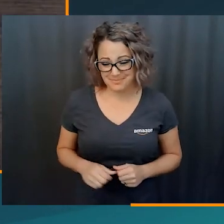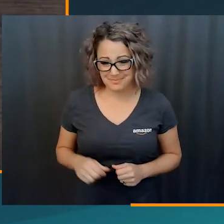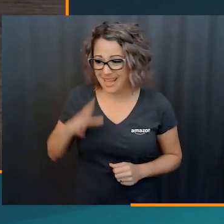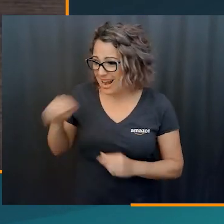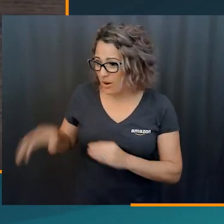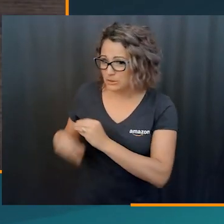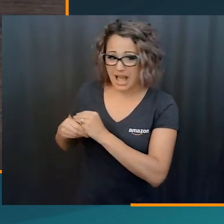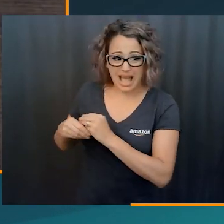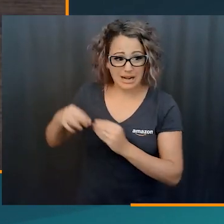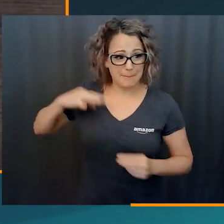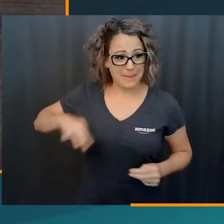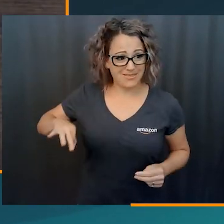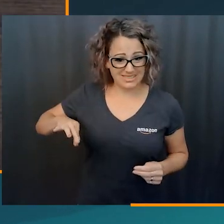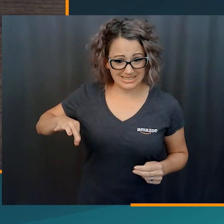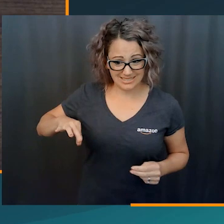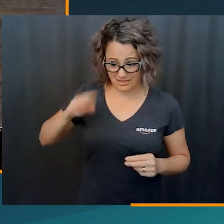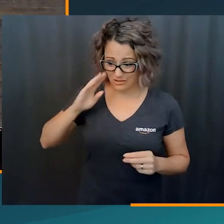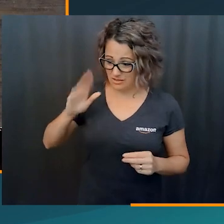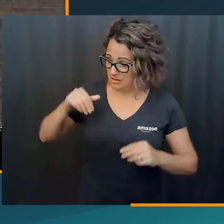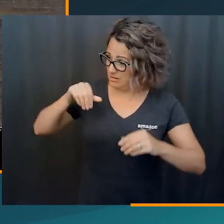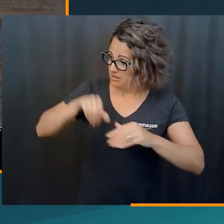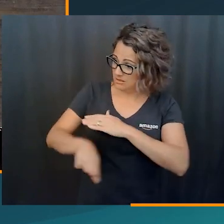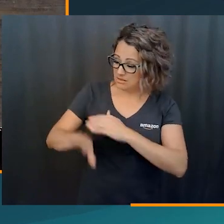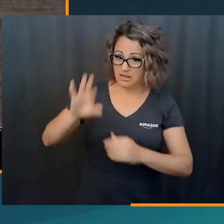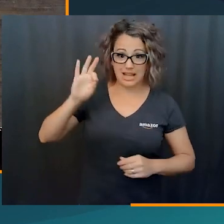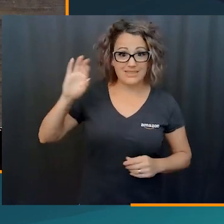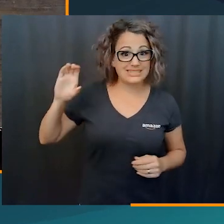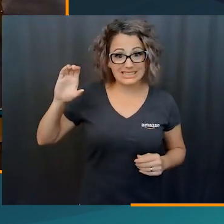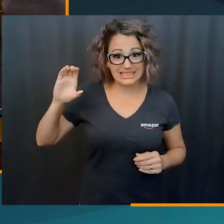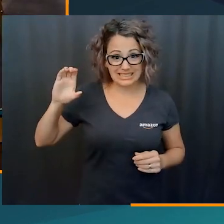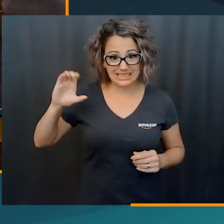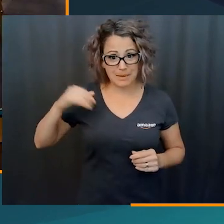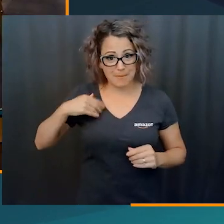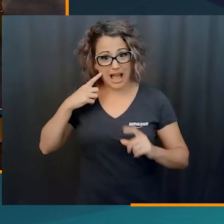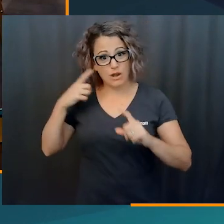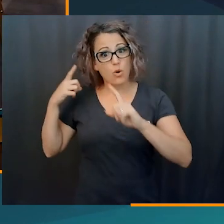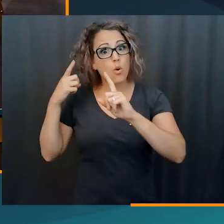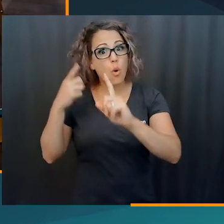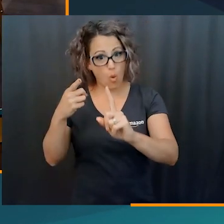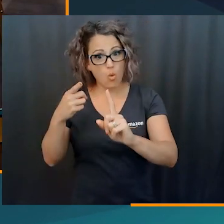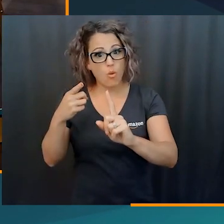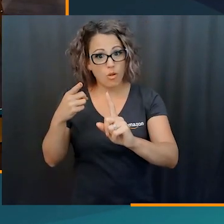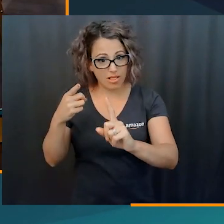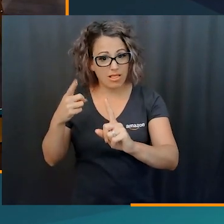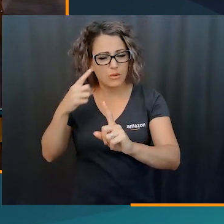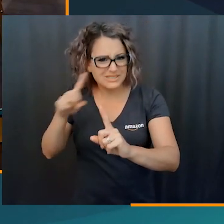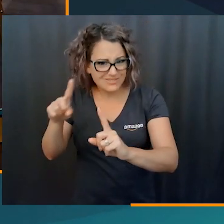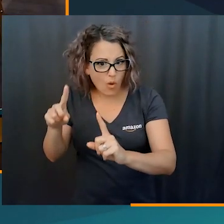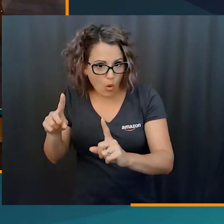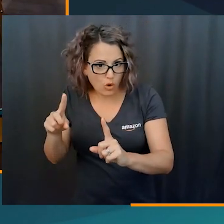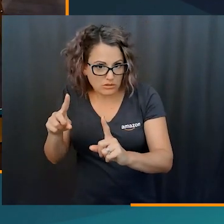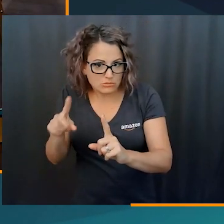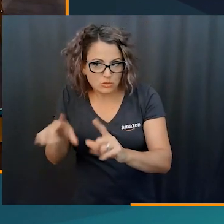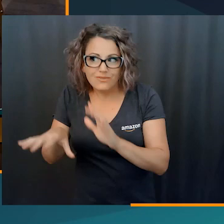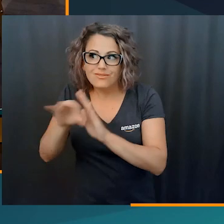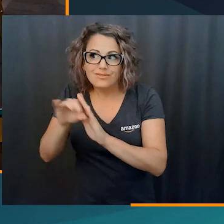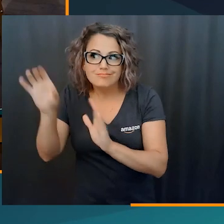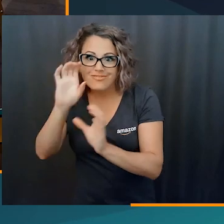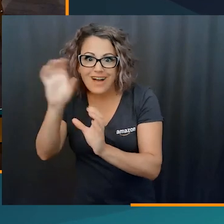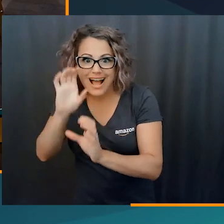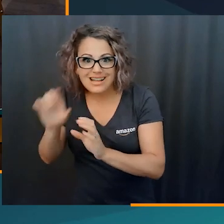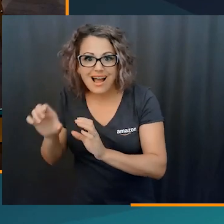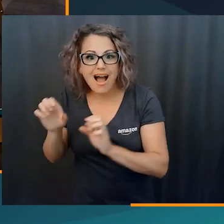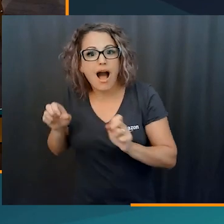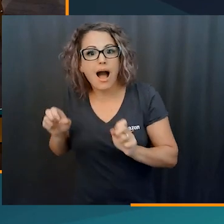your mom. Me too. Yeah. And I would add about the benefits, right? So again, coming into the fulfillment center, my, my motive was